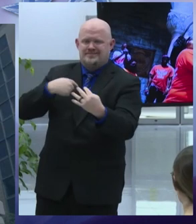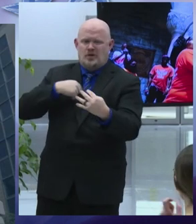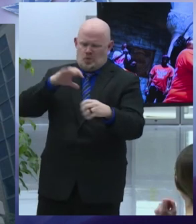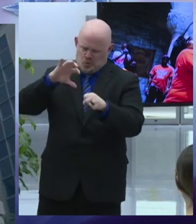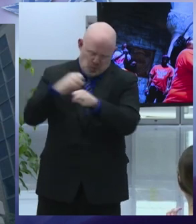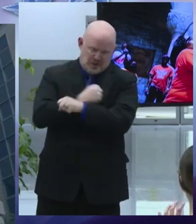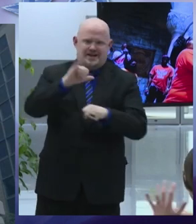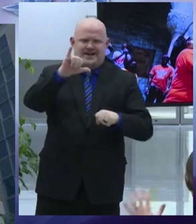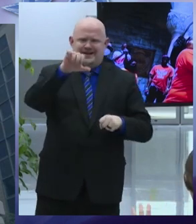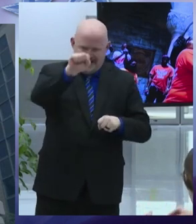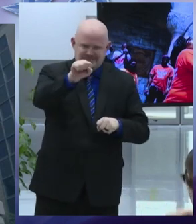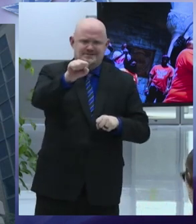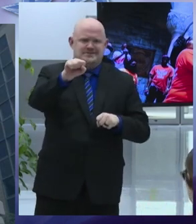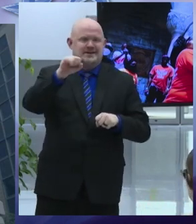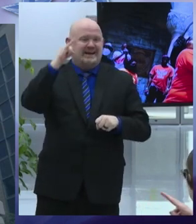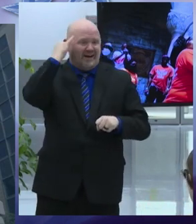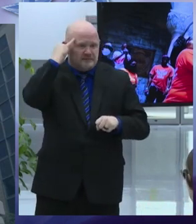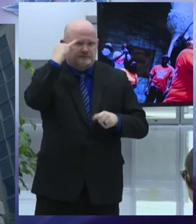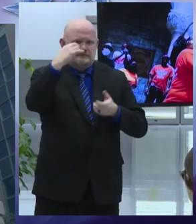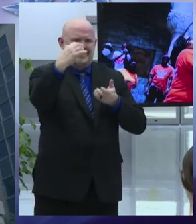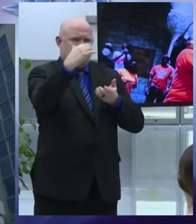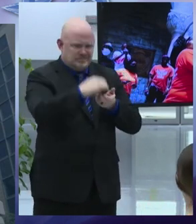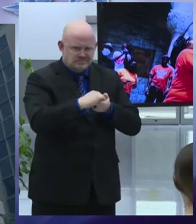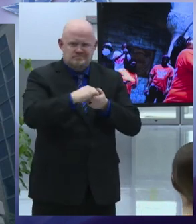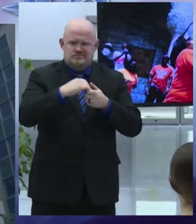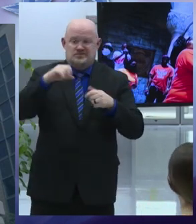city successfully turns back gun violence